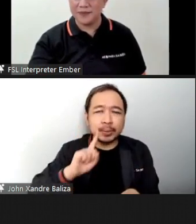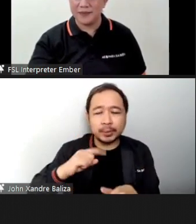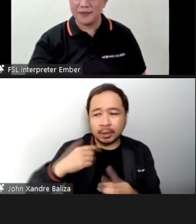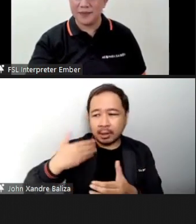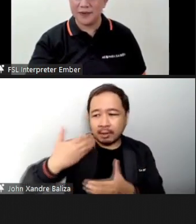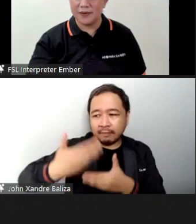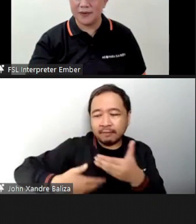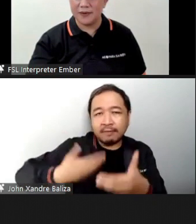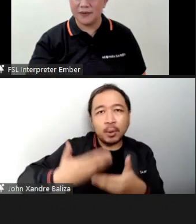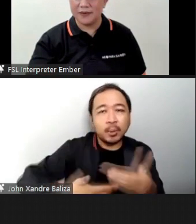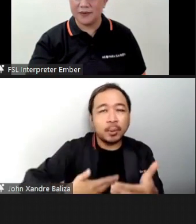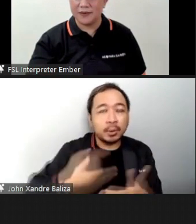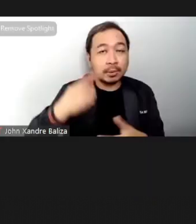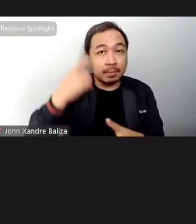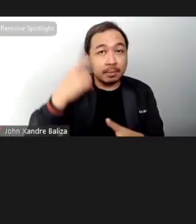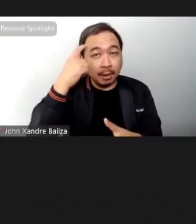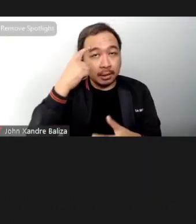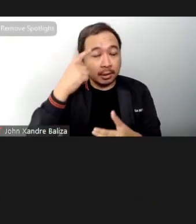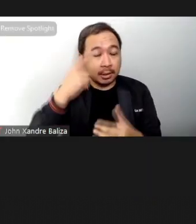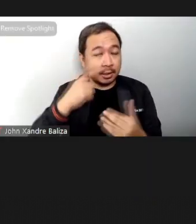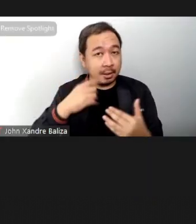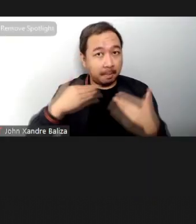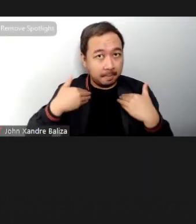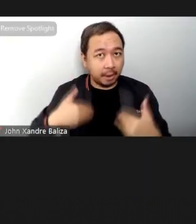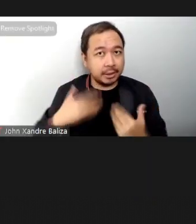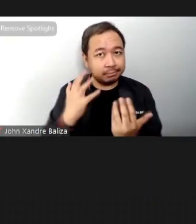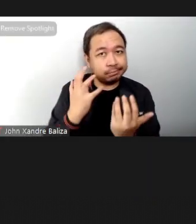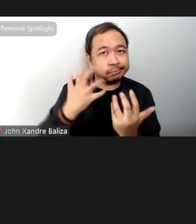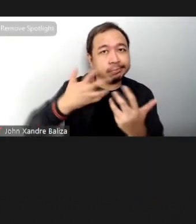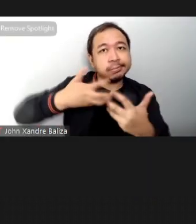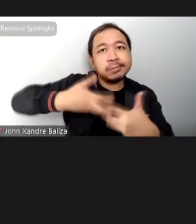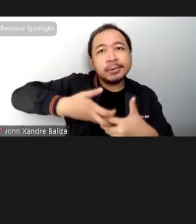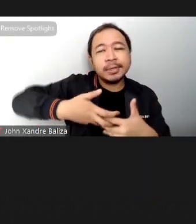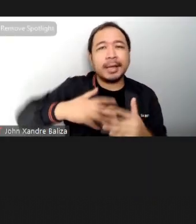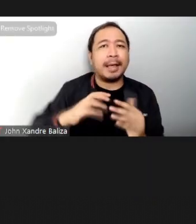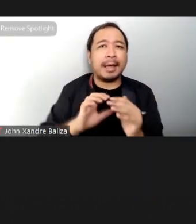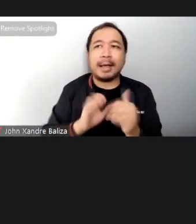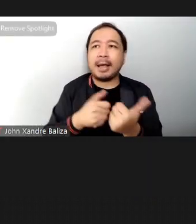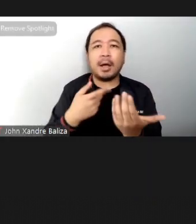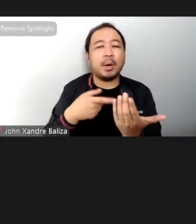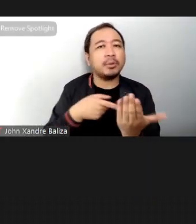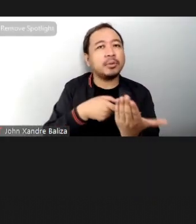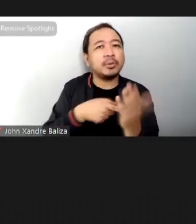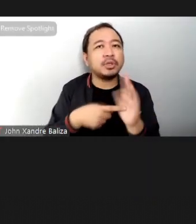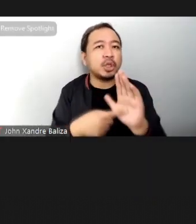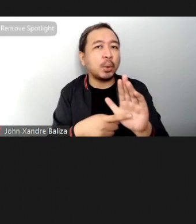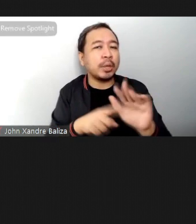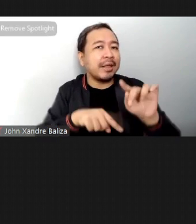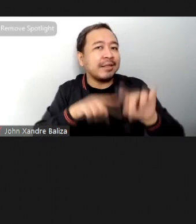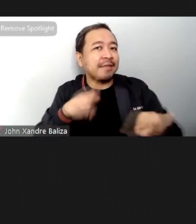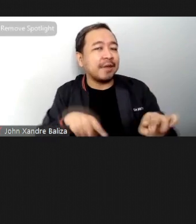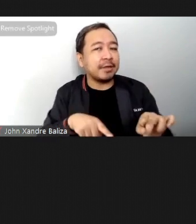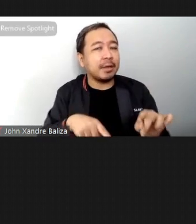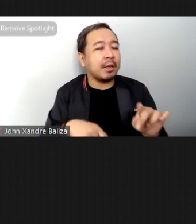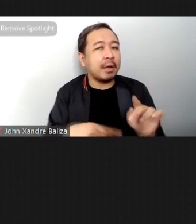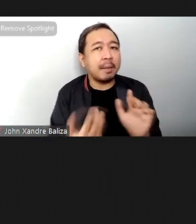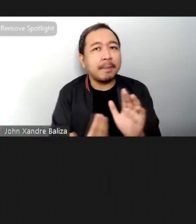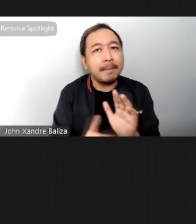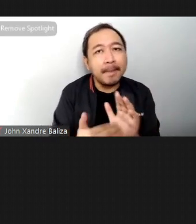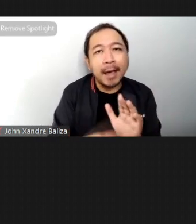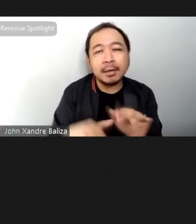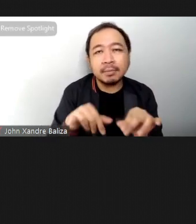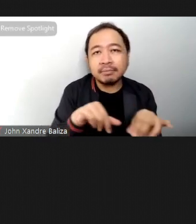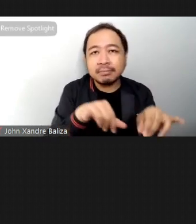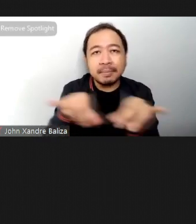mind and body in order to perform different movements and patterns that also emphasizes the way we actually express the